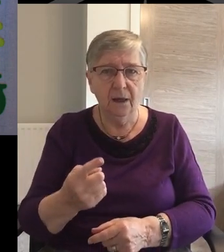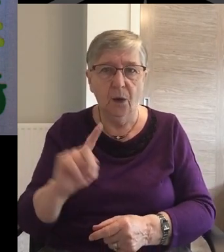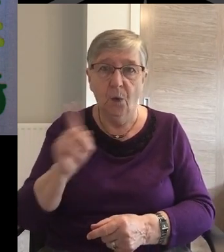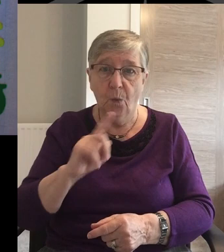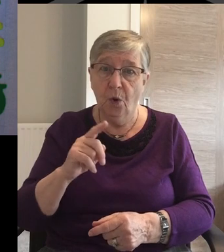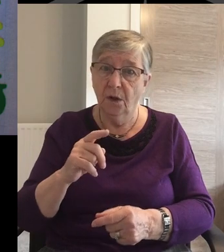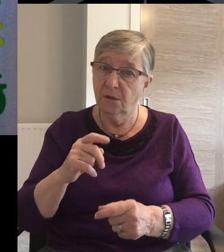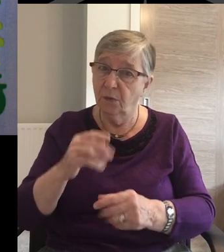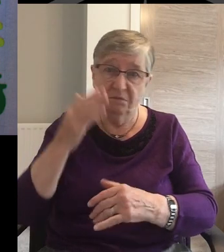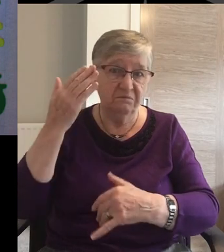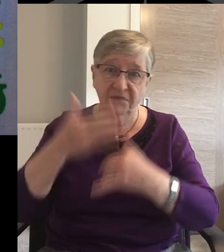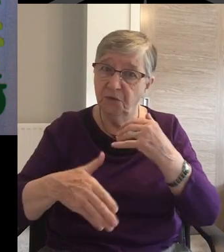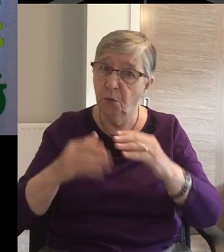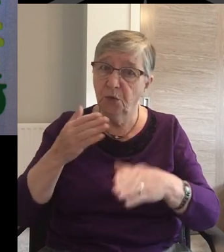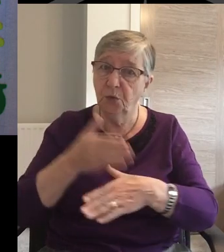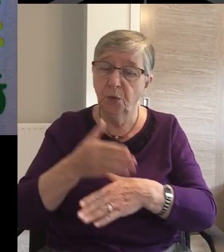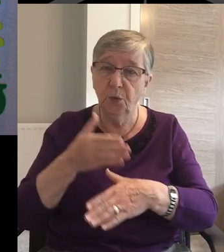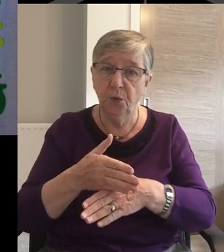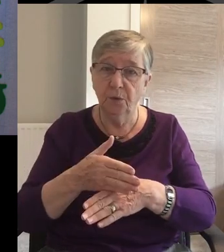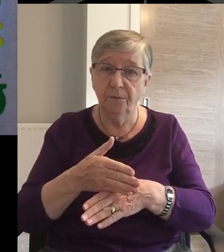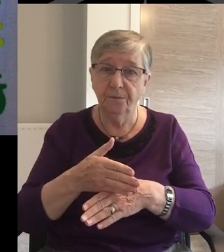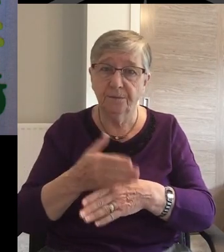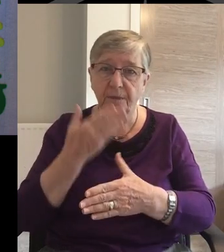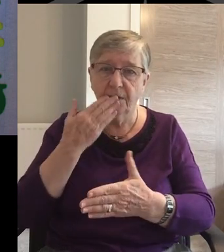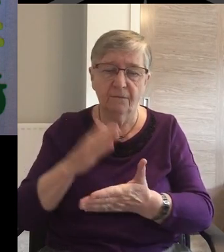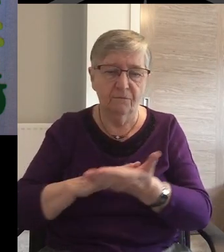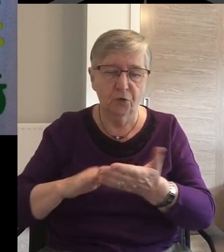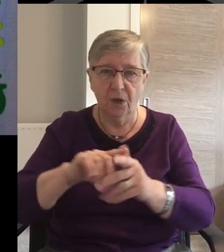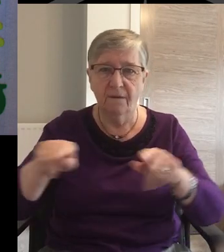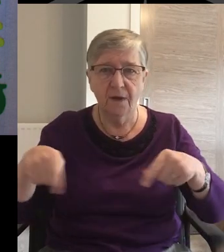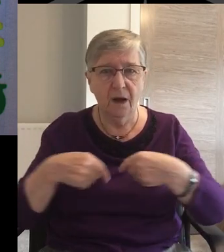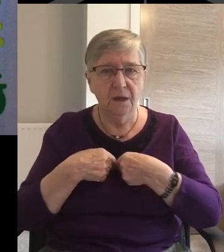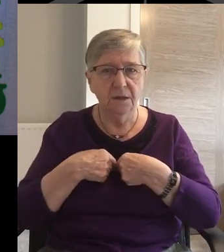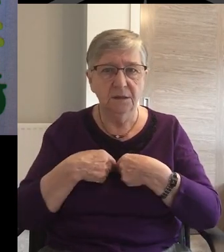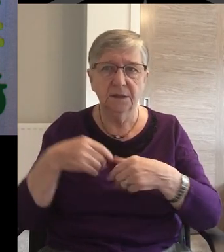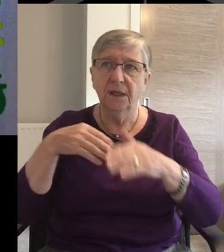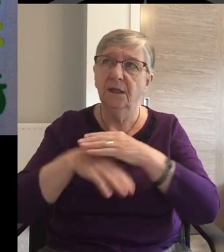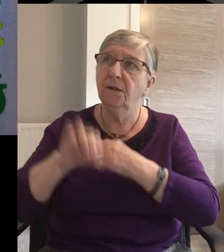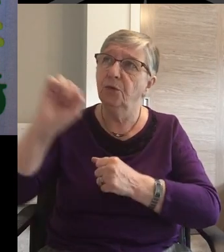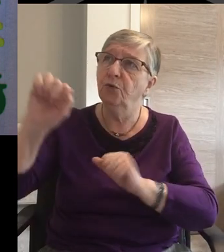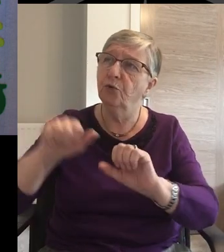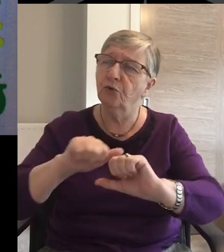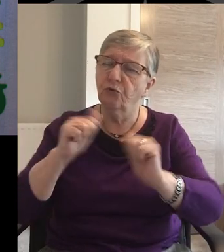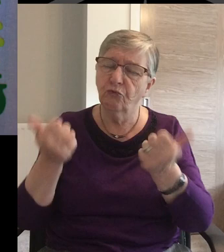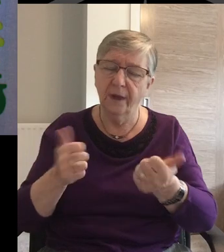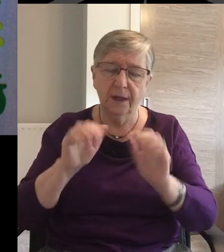we fail to do for you Forgive us In your great mercy, Lord